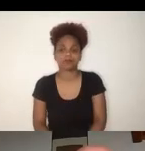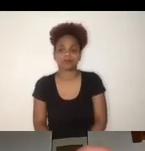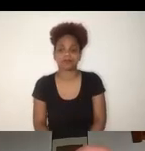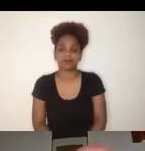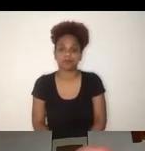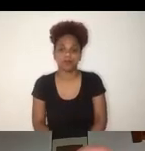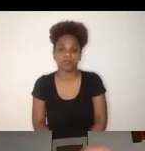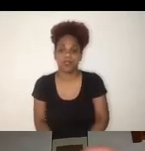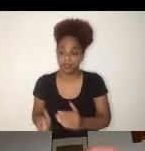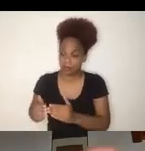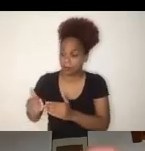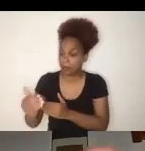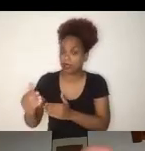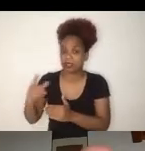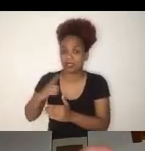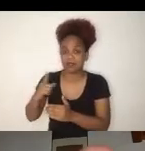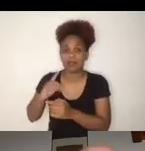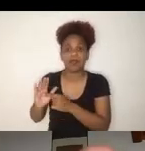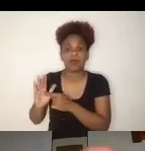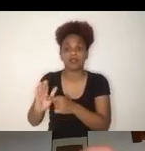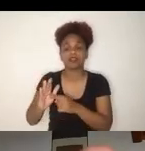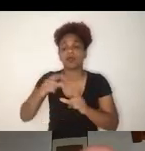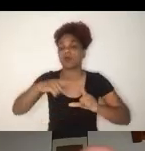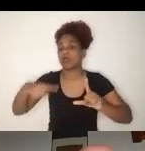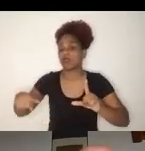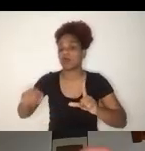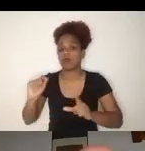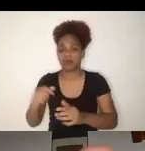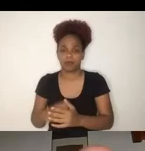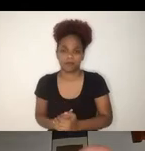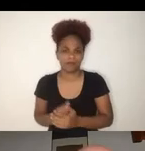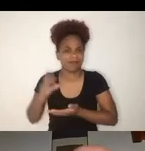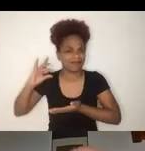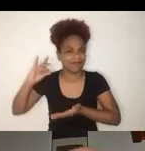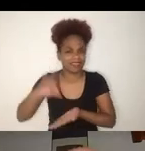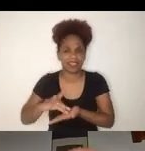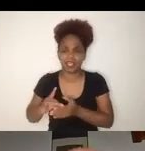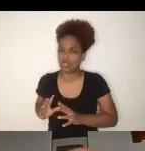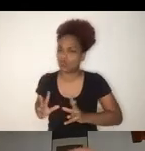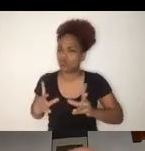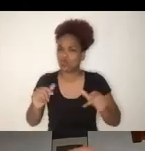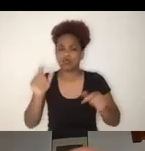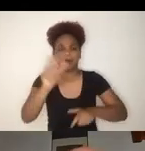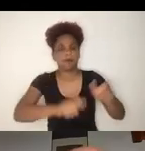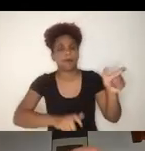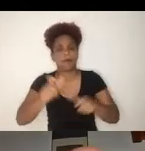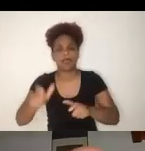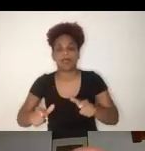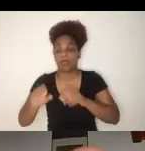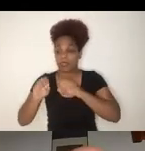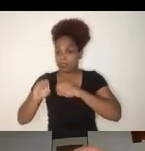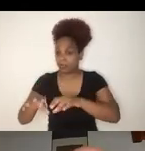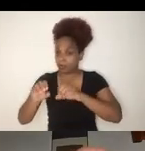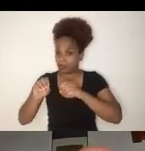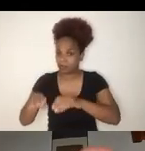is that actually everyone in education has done an utmost best, really went